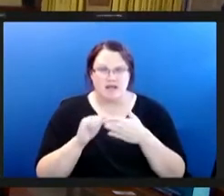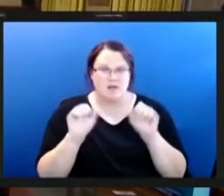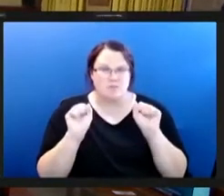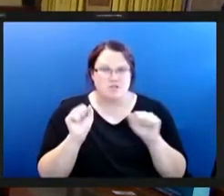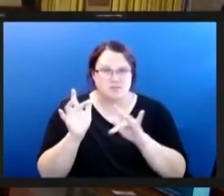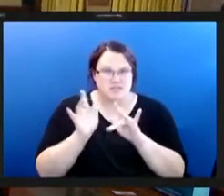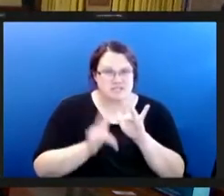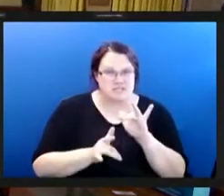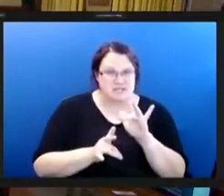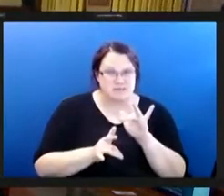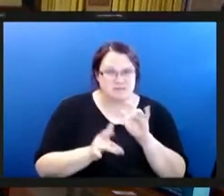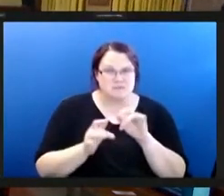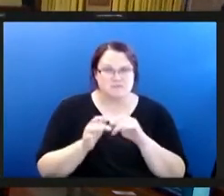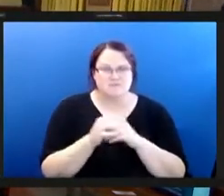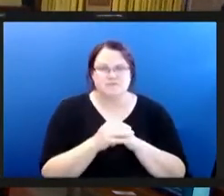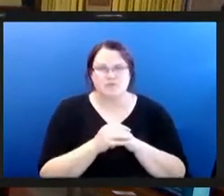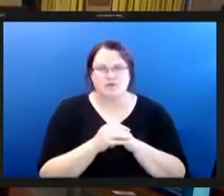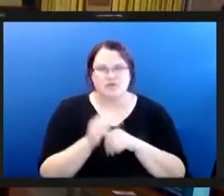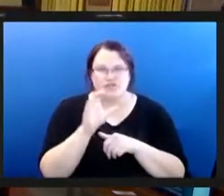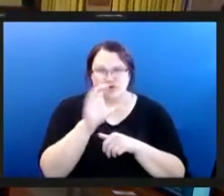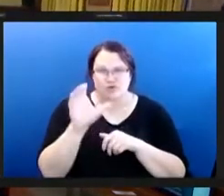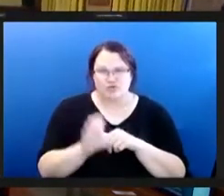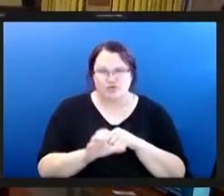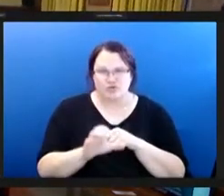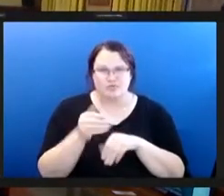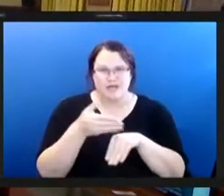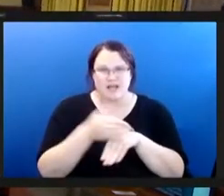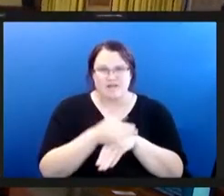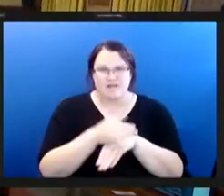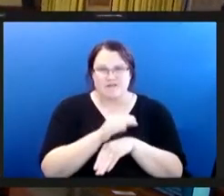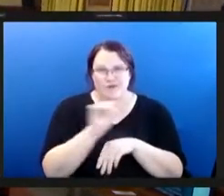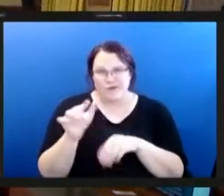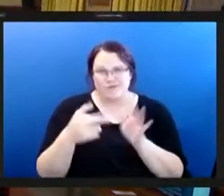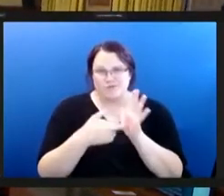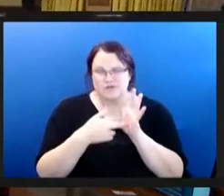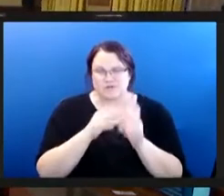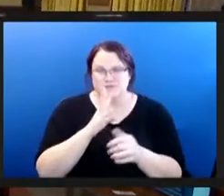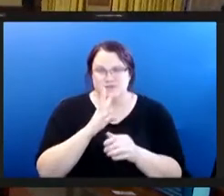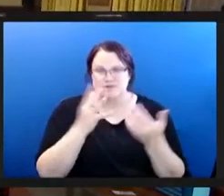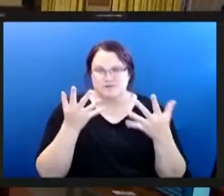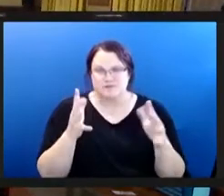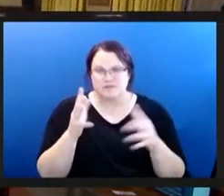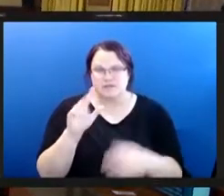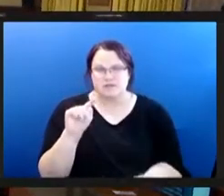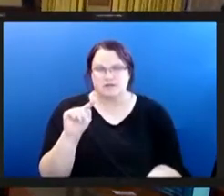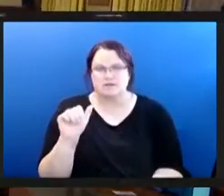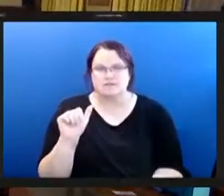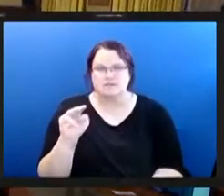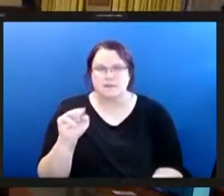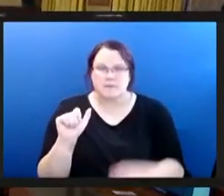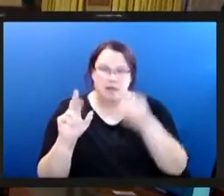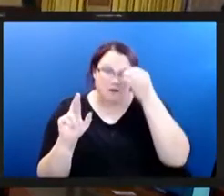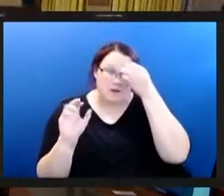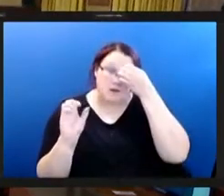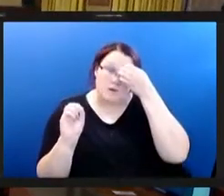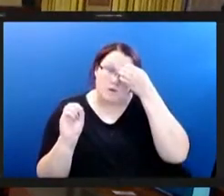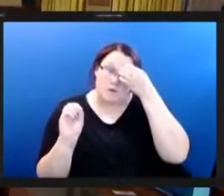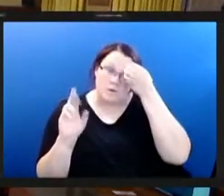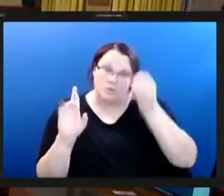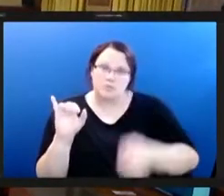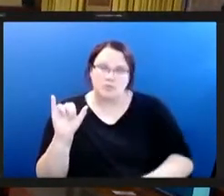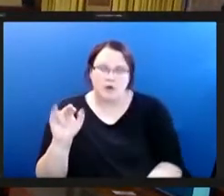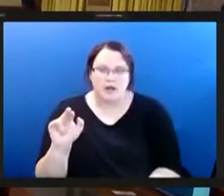online after all the other registered speakers so next we have tamara o'brien followed by zina